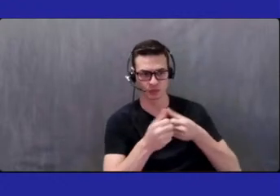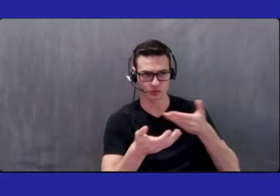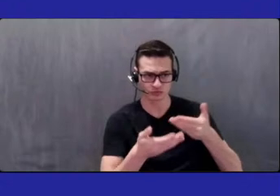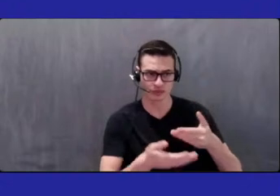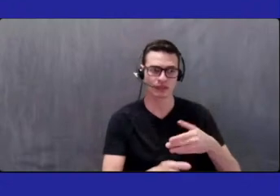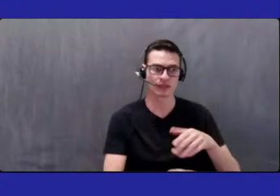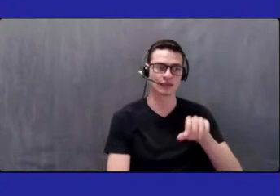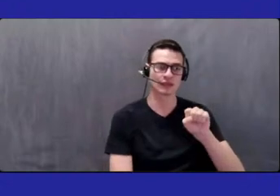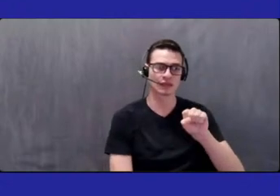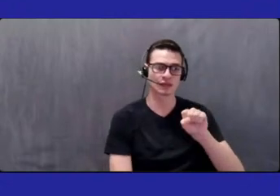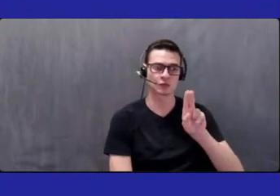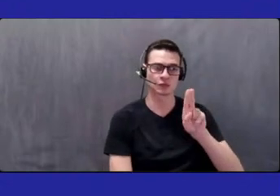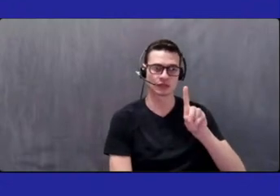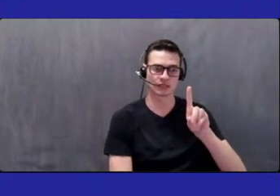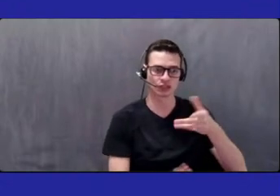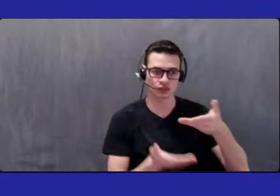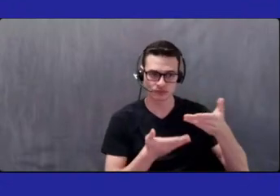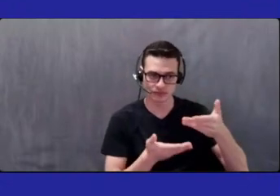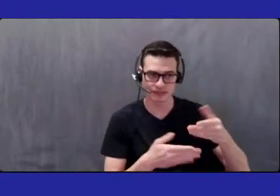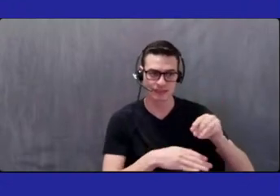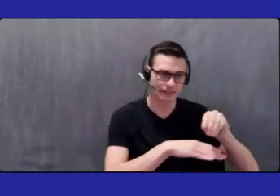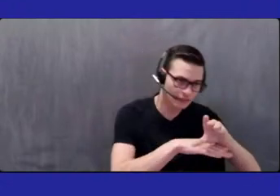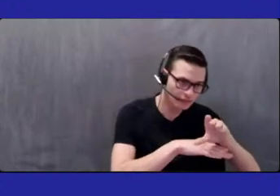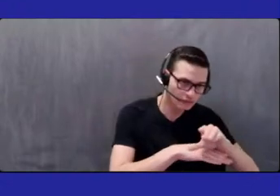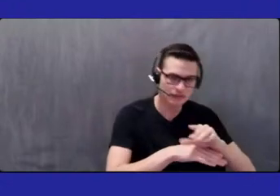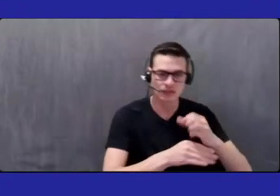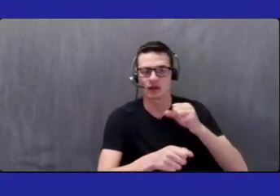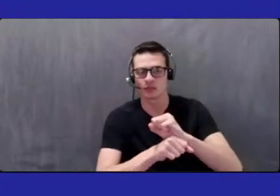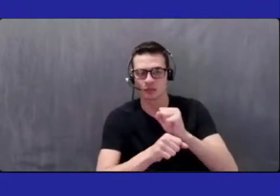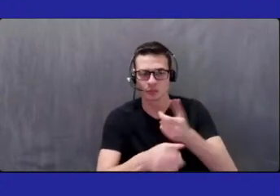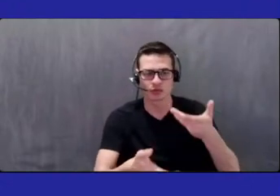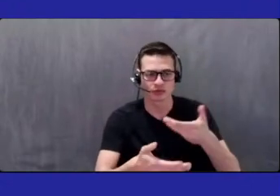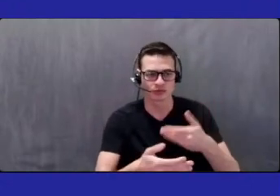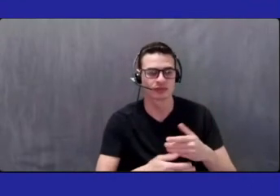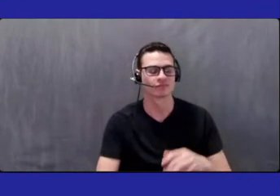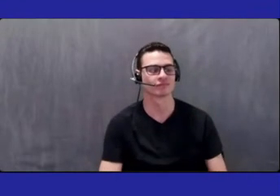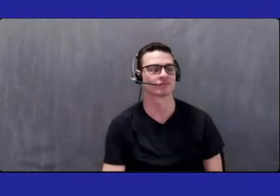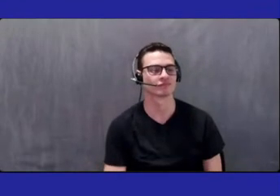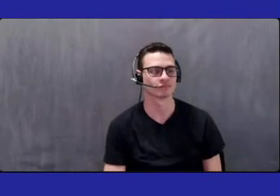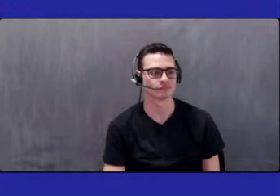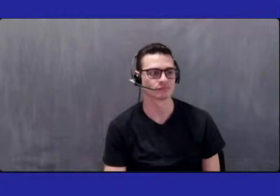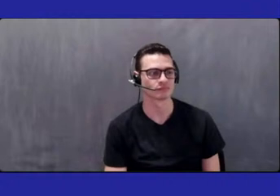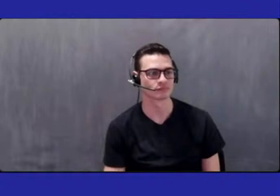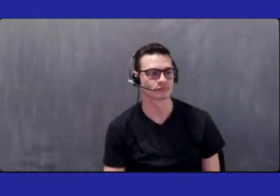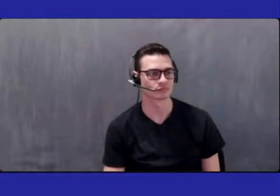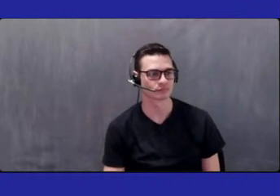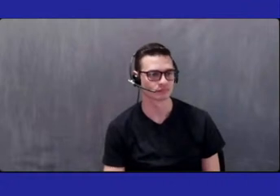abuse counseling, and employment services like training and job coaching. Next slide. Next